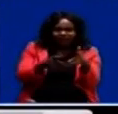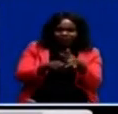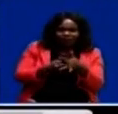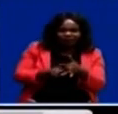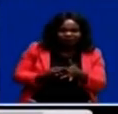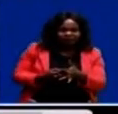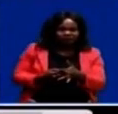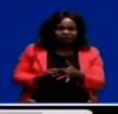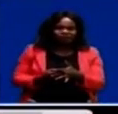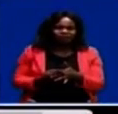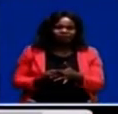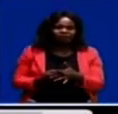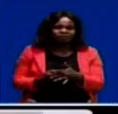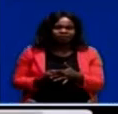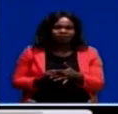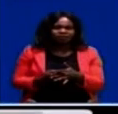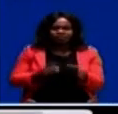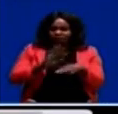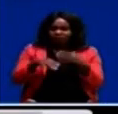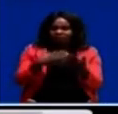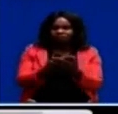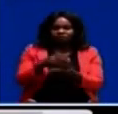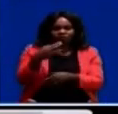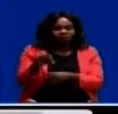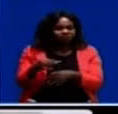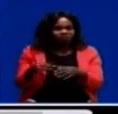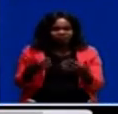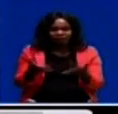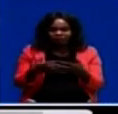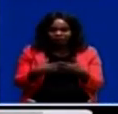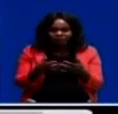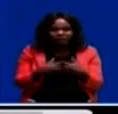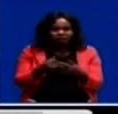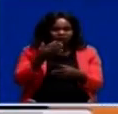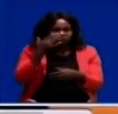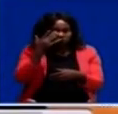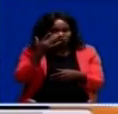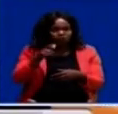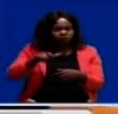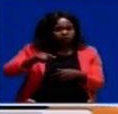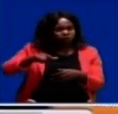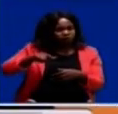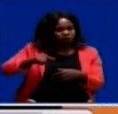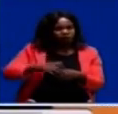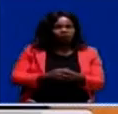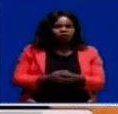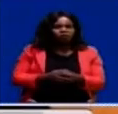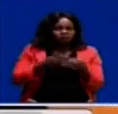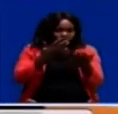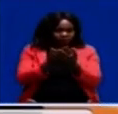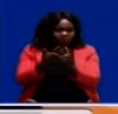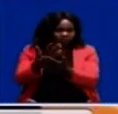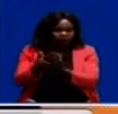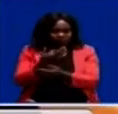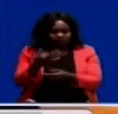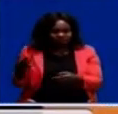all vegetables, cabbage, onion, tomato. And the collection of facilities at Mwembeshi,